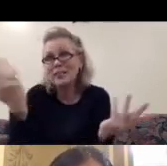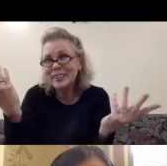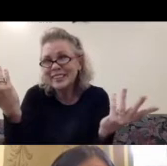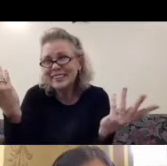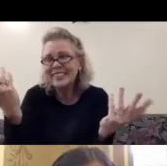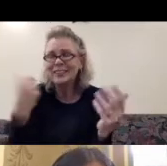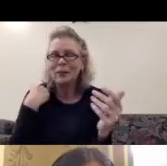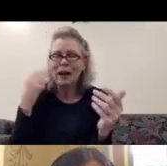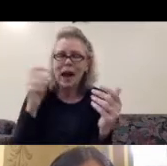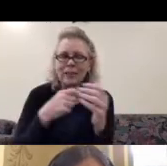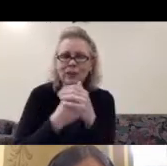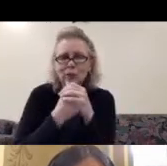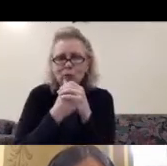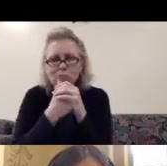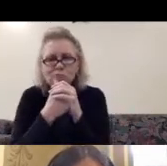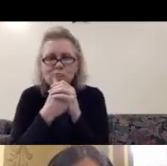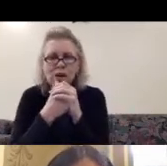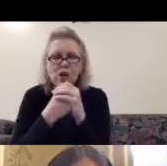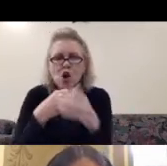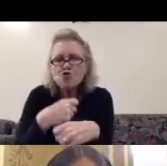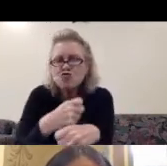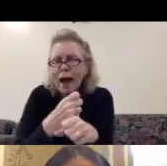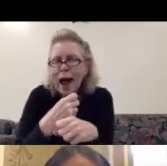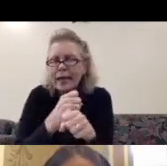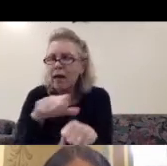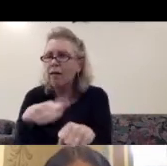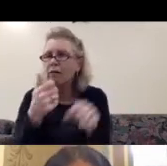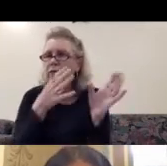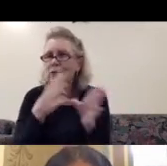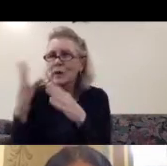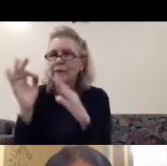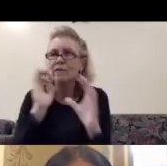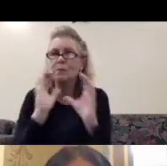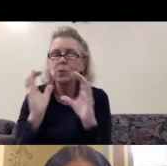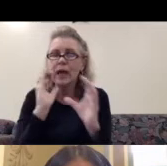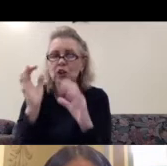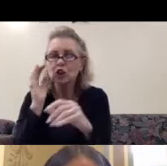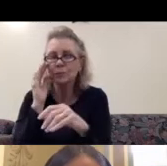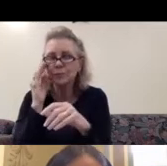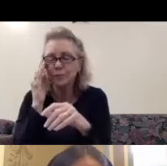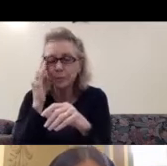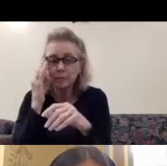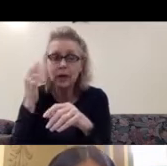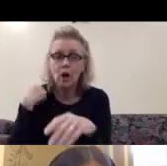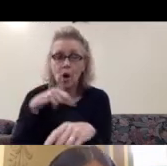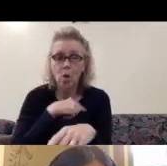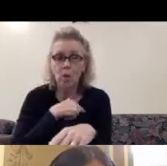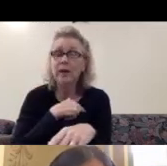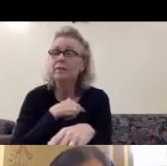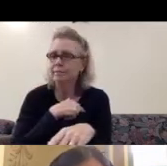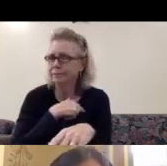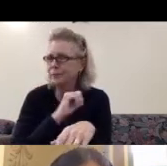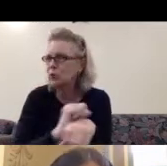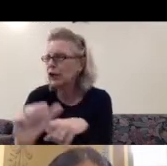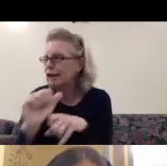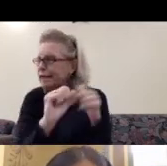had to reconfigure and create with them other ways of communication. We worked and laughed a lot and